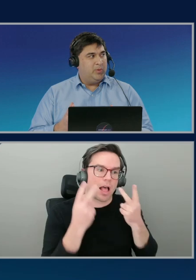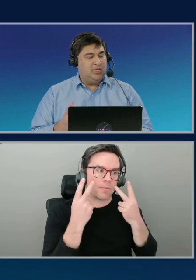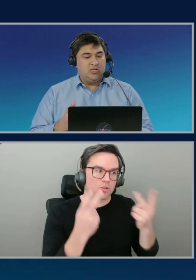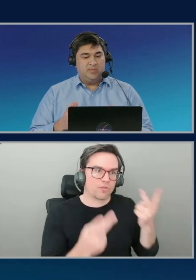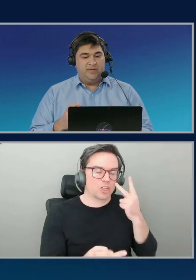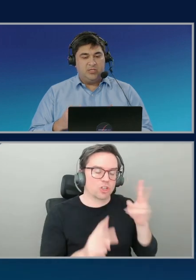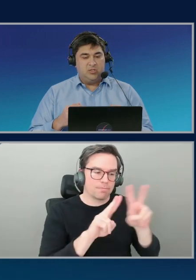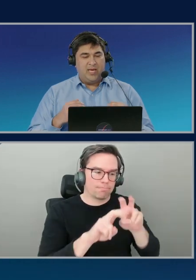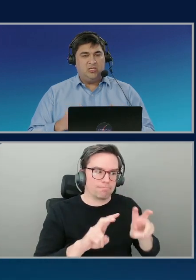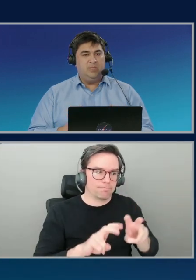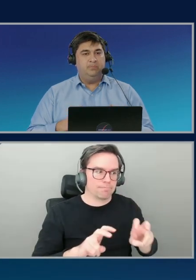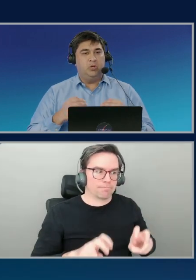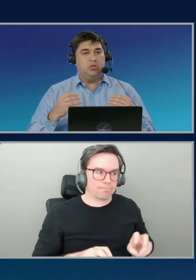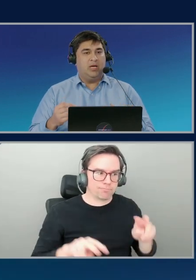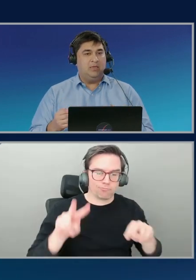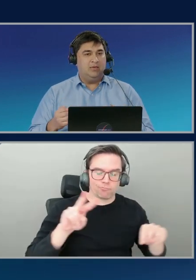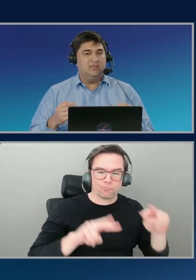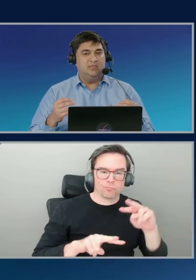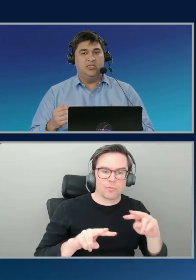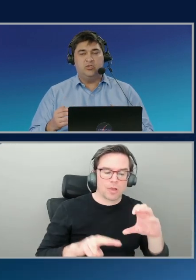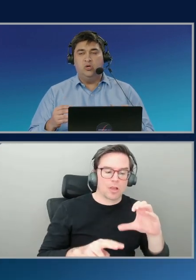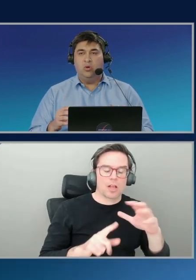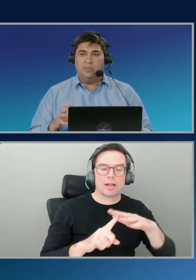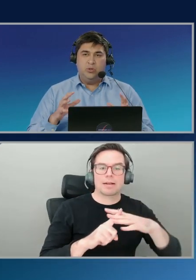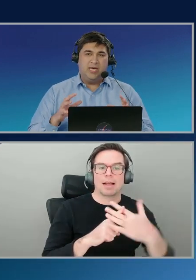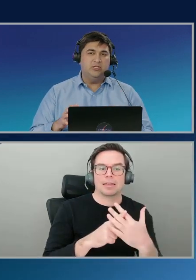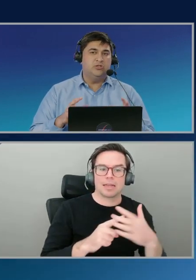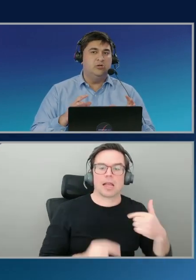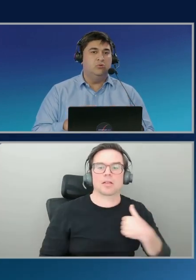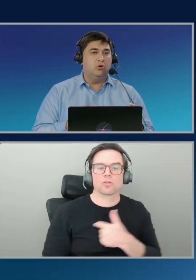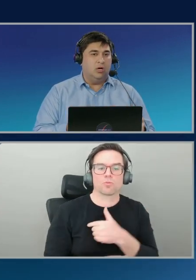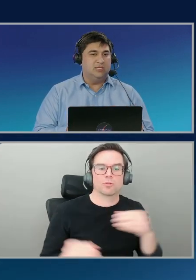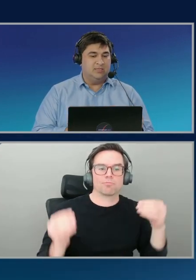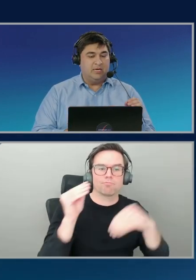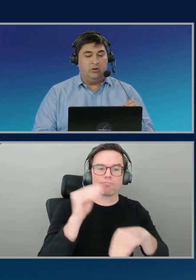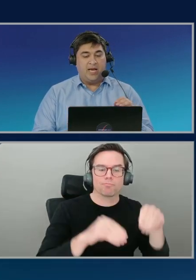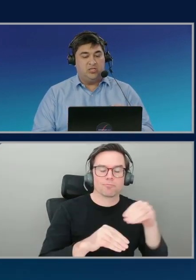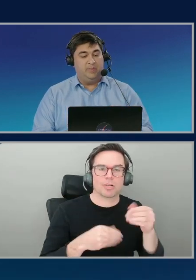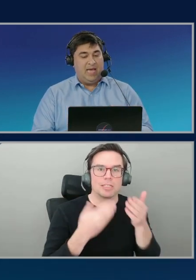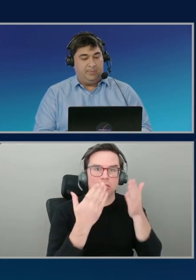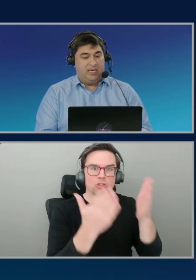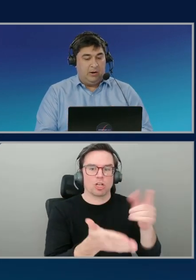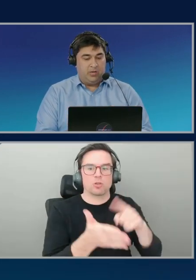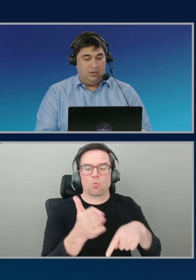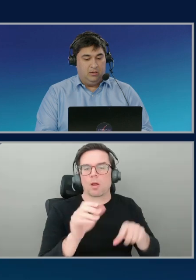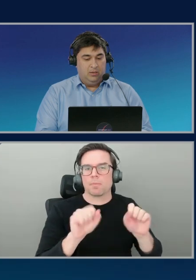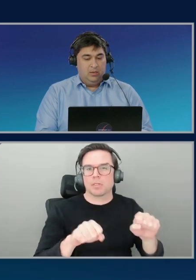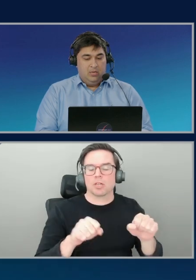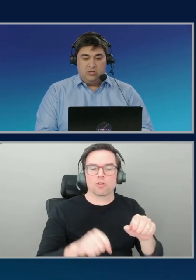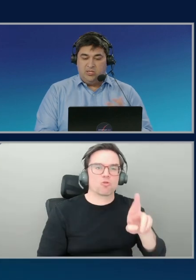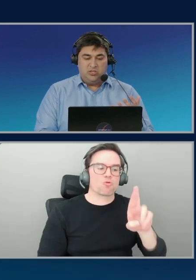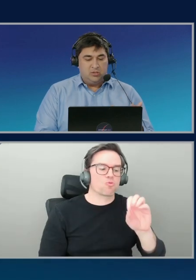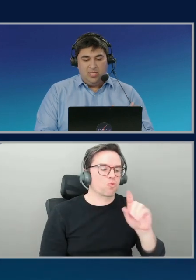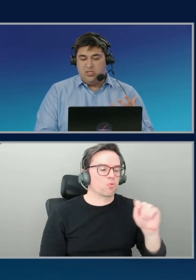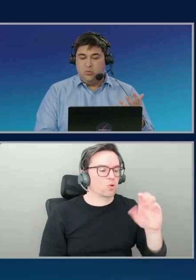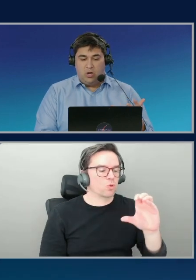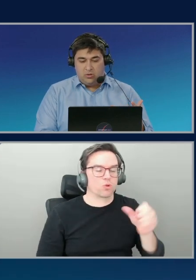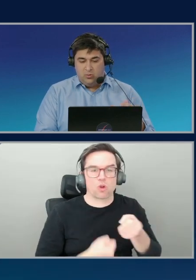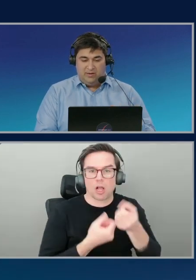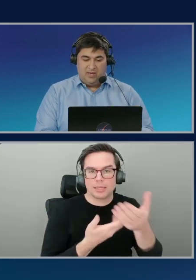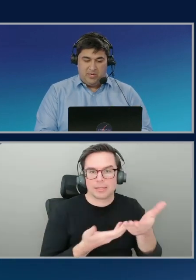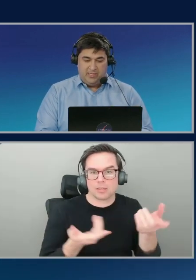context between these observations, we actually put together and suggest to you what are potential root causes that could actually be happening out here. So let's just